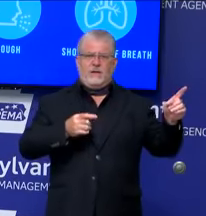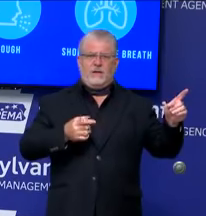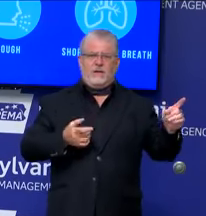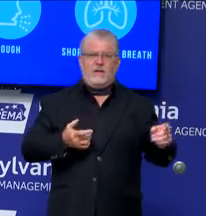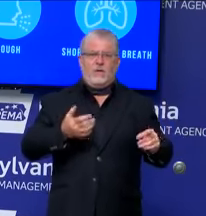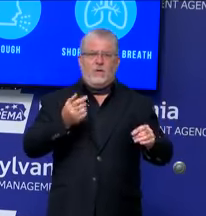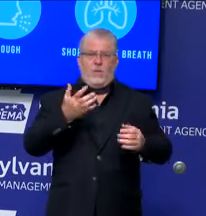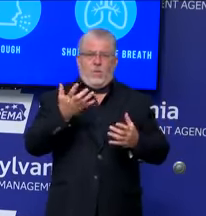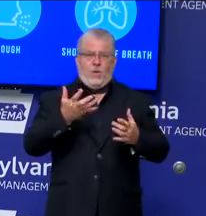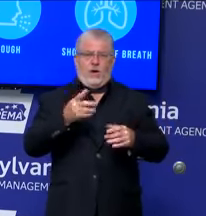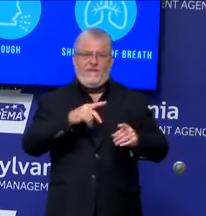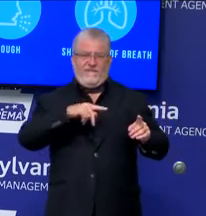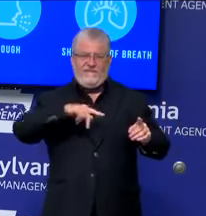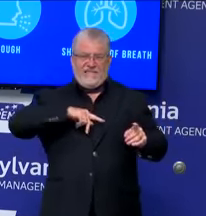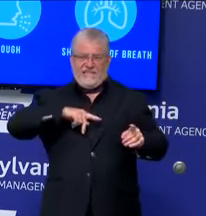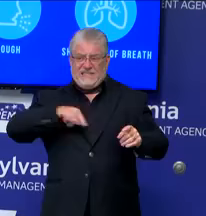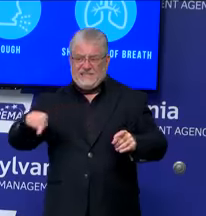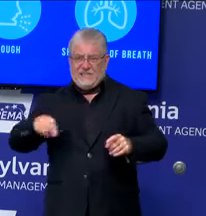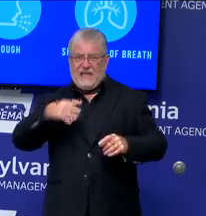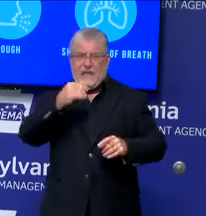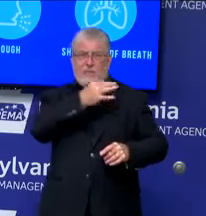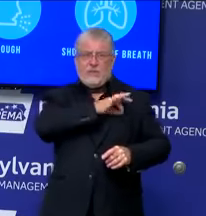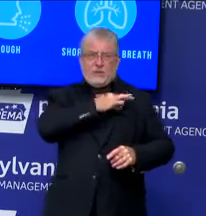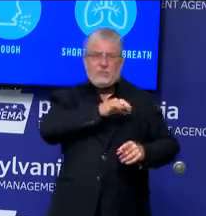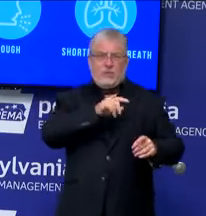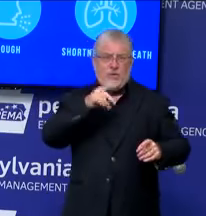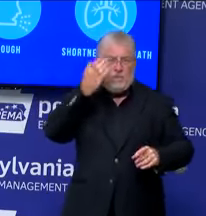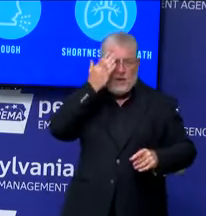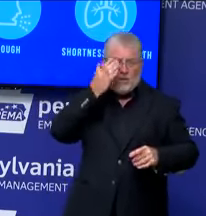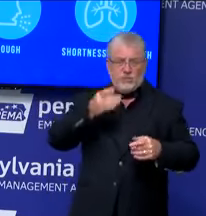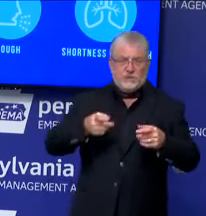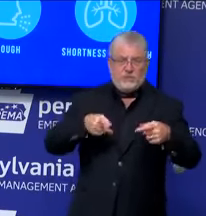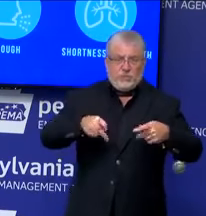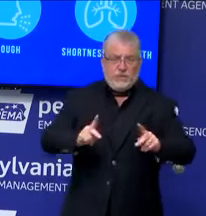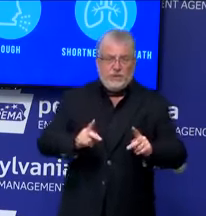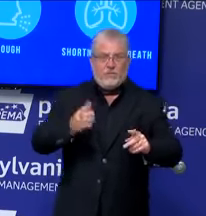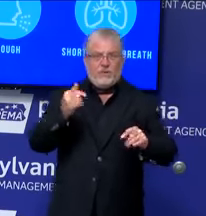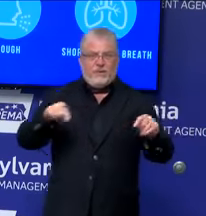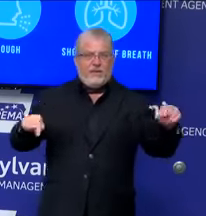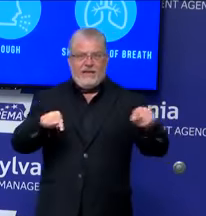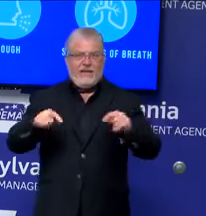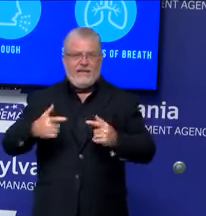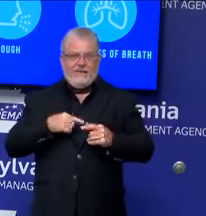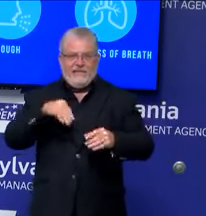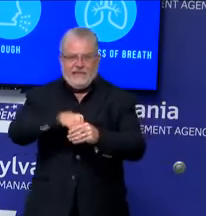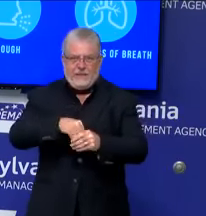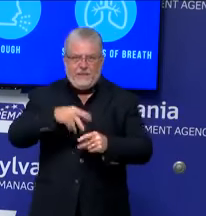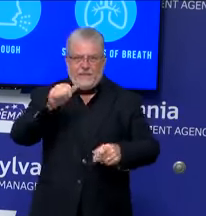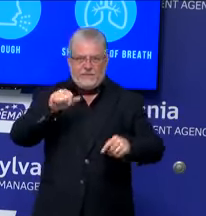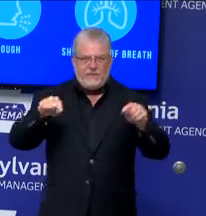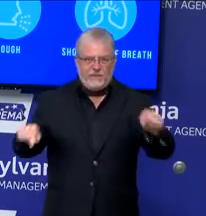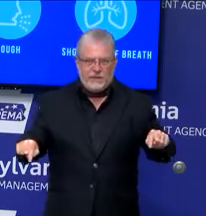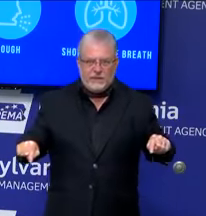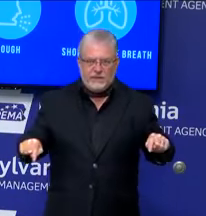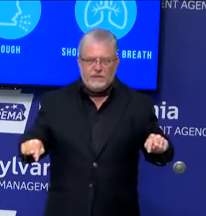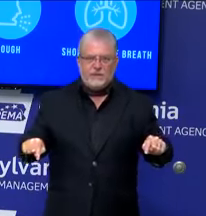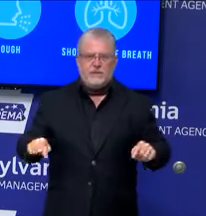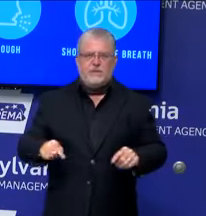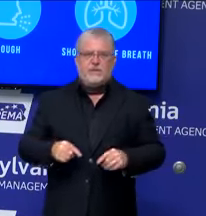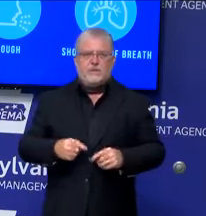And so, the decision was made that they are Pennsylvania teams. And so, we would, with the testing protocols